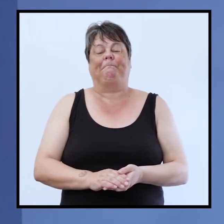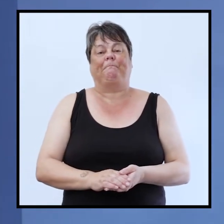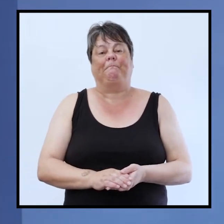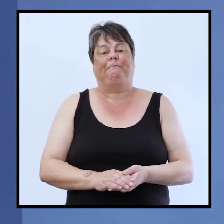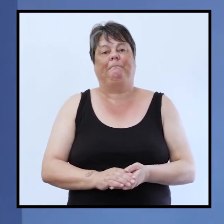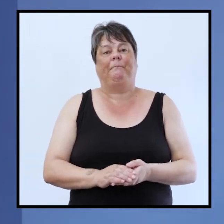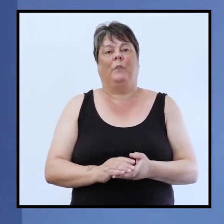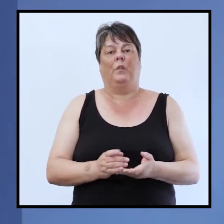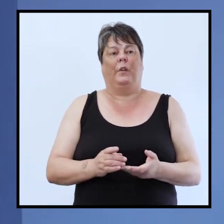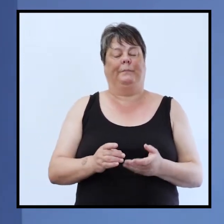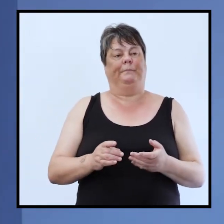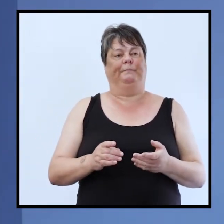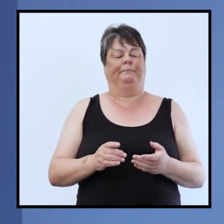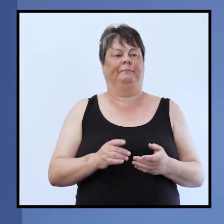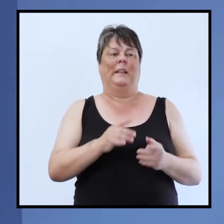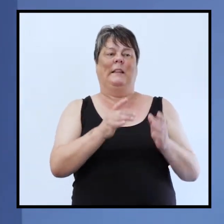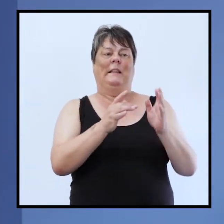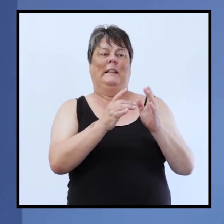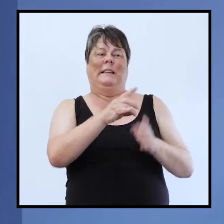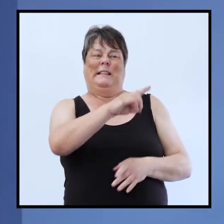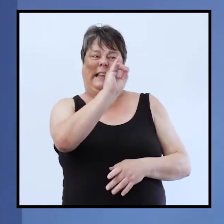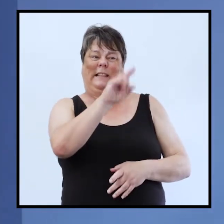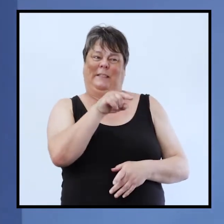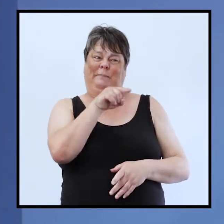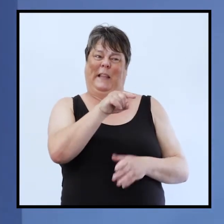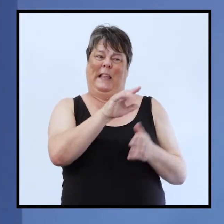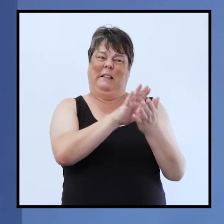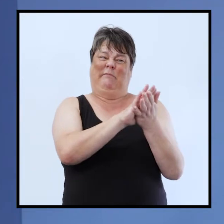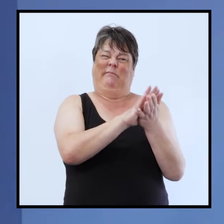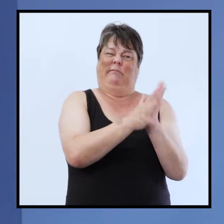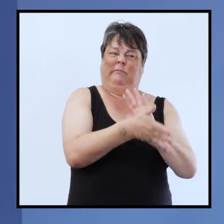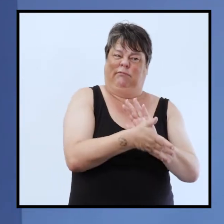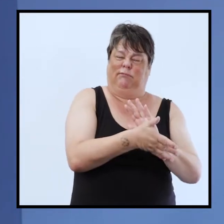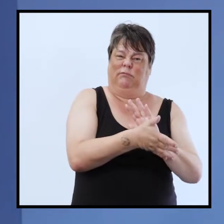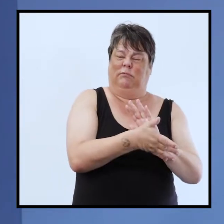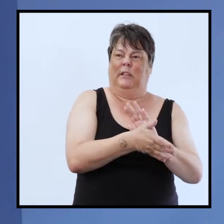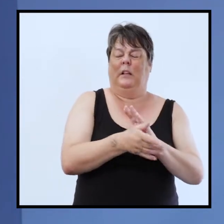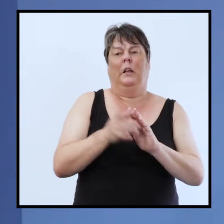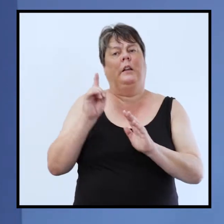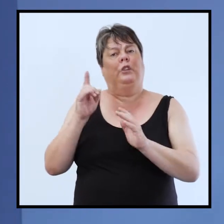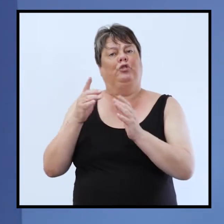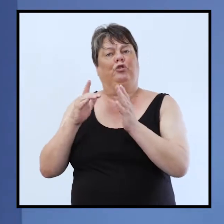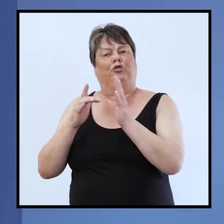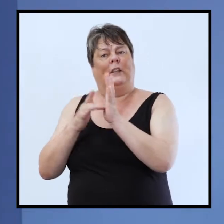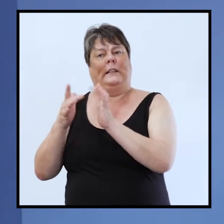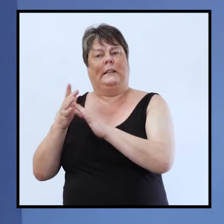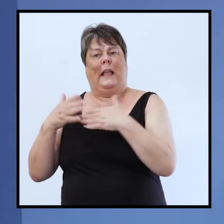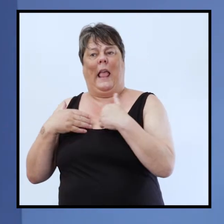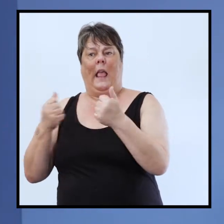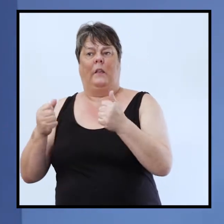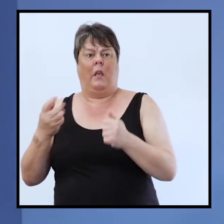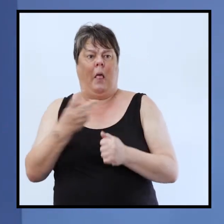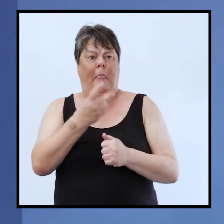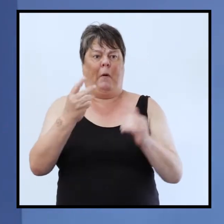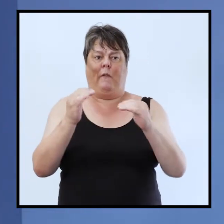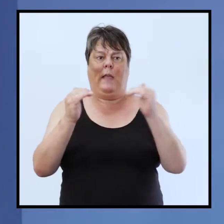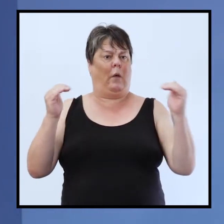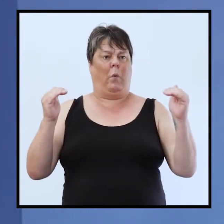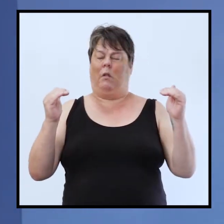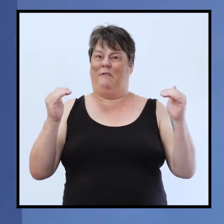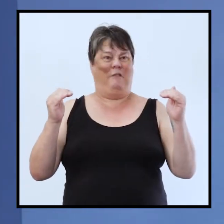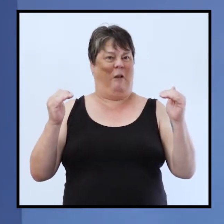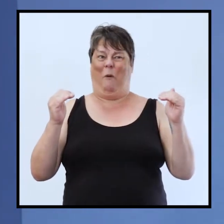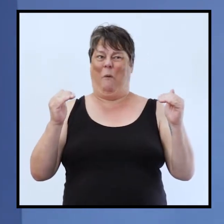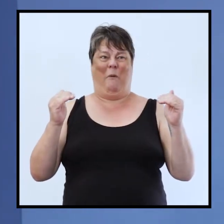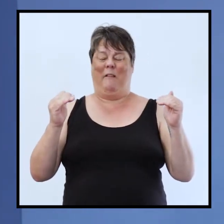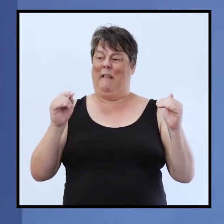okay crippled by satan healed by jesus i just want to say something right off there they are not equal hallelujah jesus is